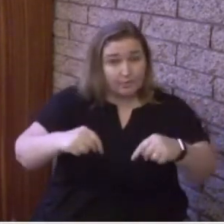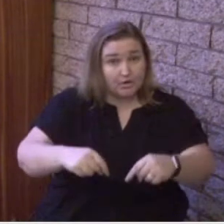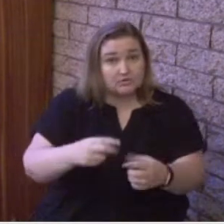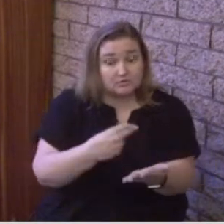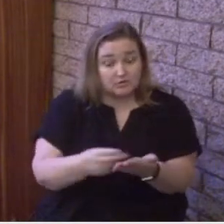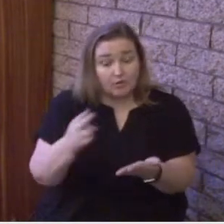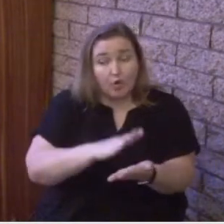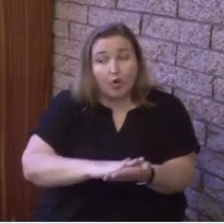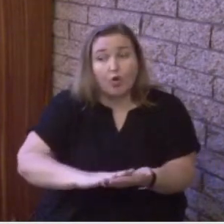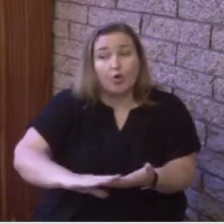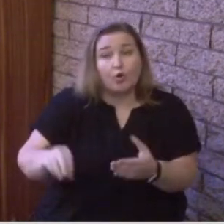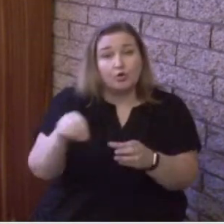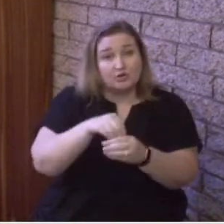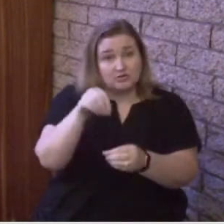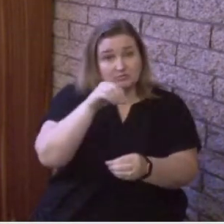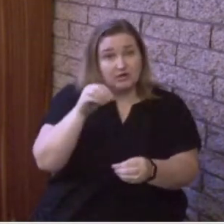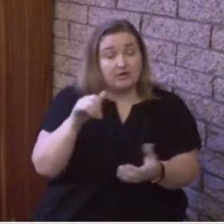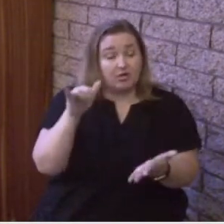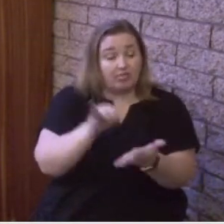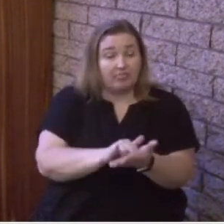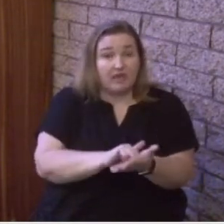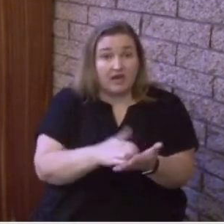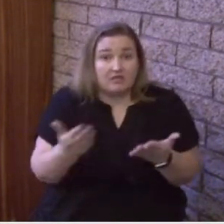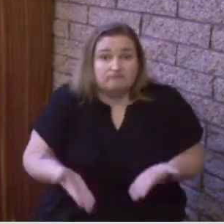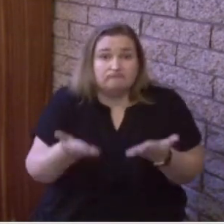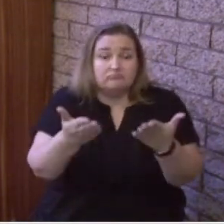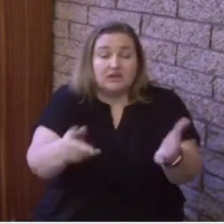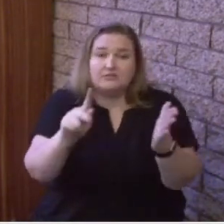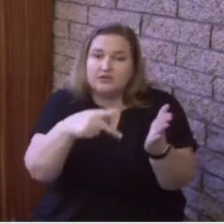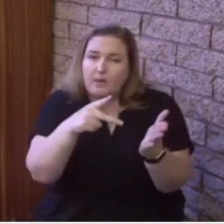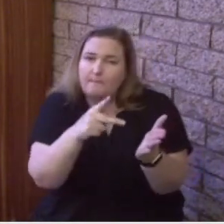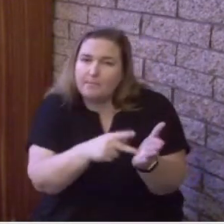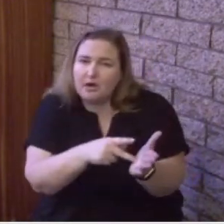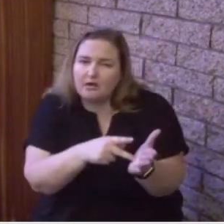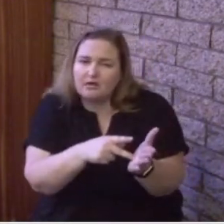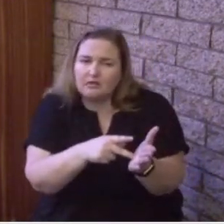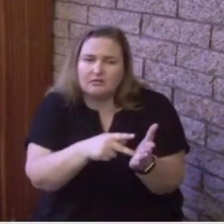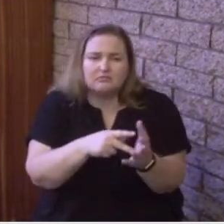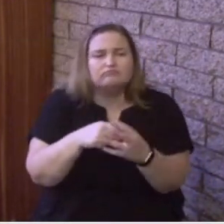that is giving him the ability to make the case for Christ.